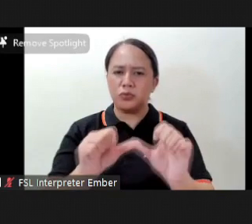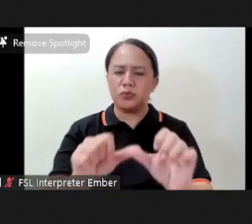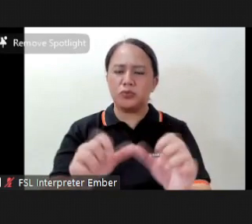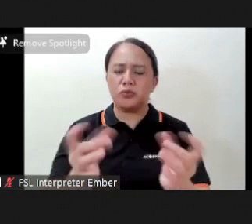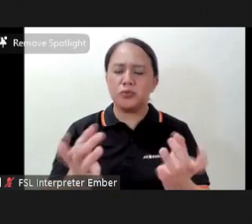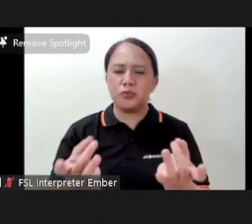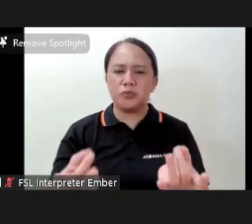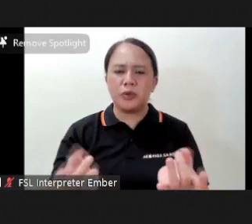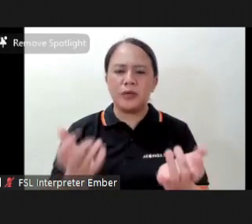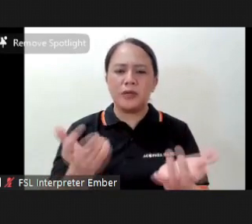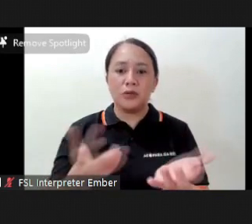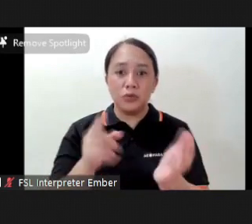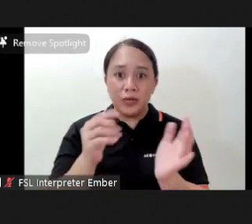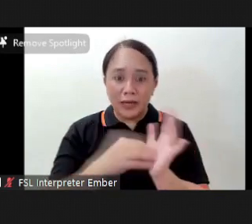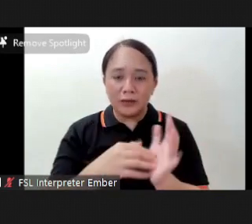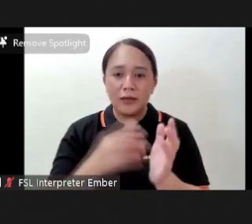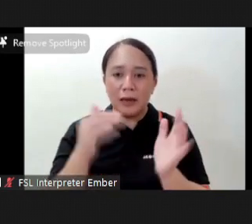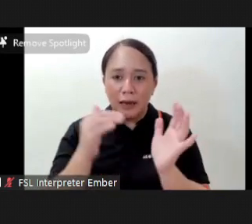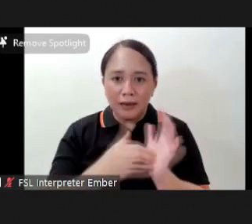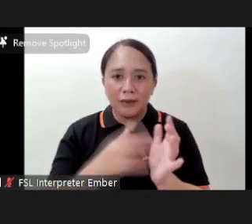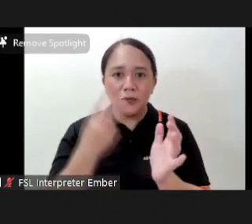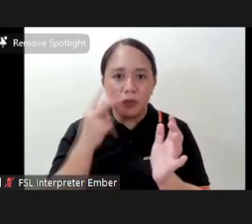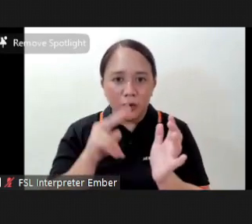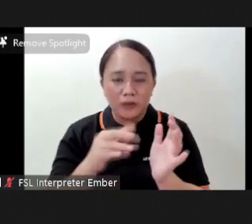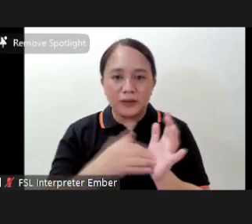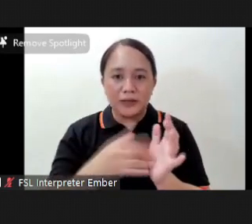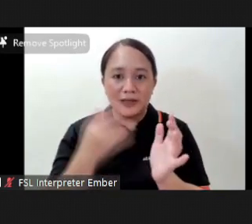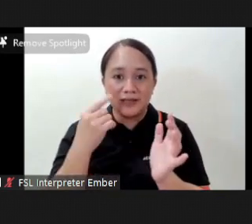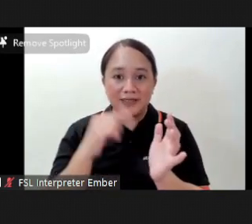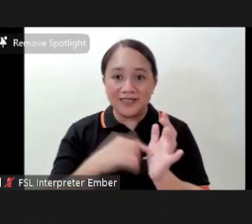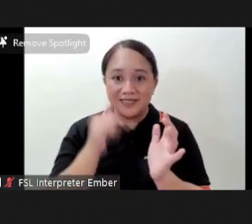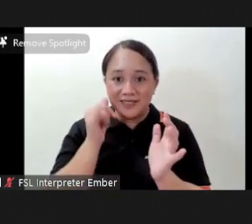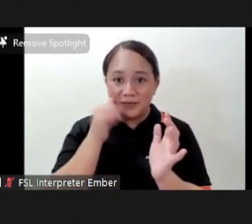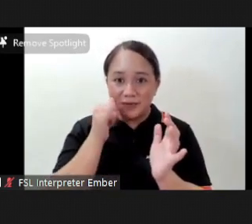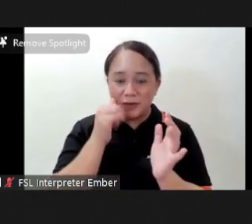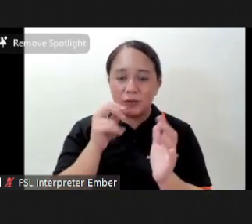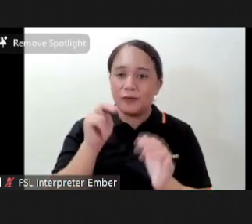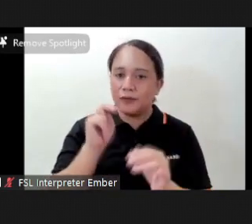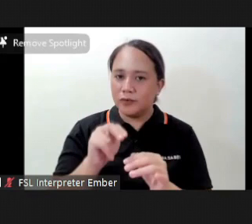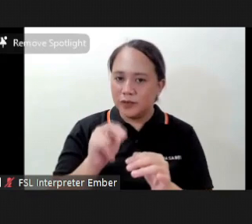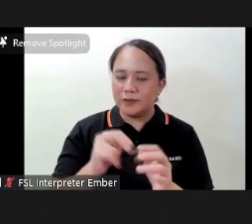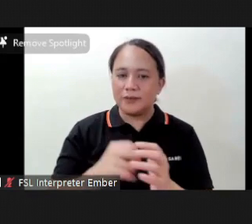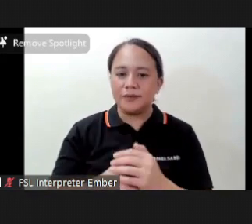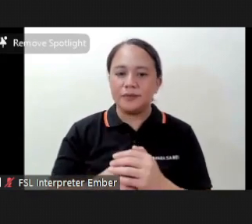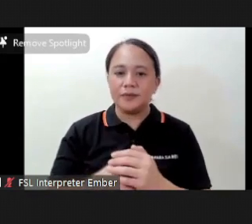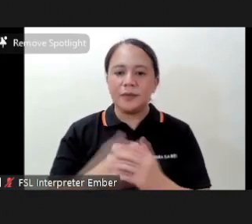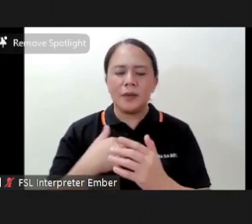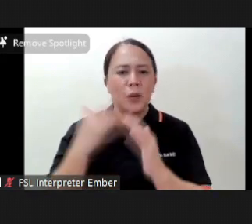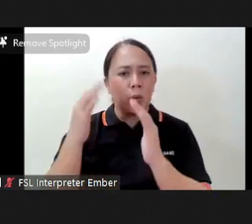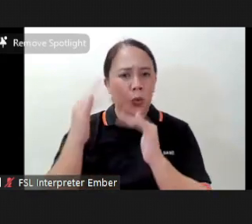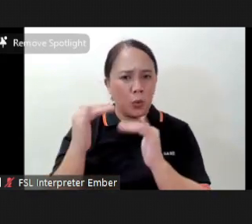listen to this recording every time you need to so I hope that was helpful for you